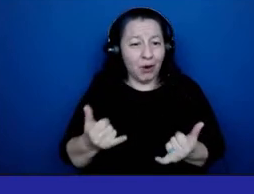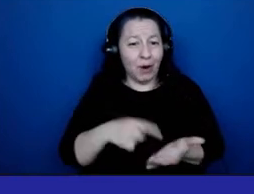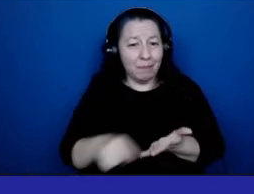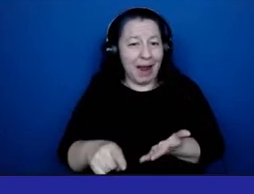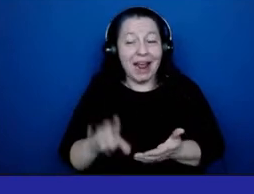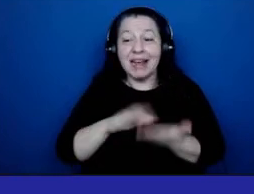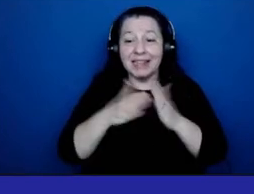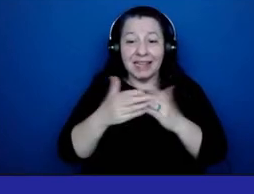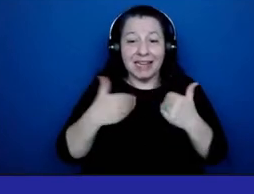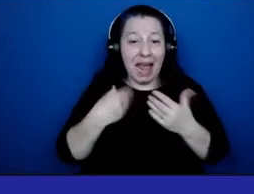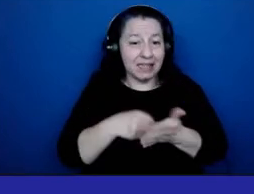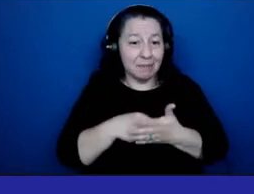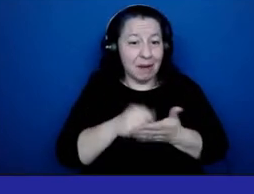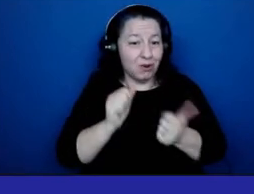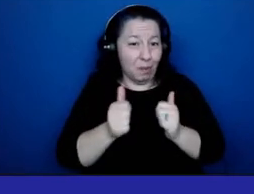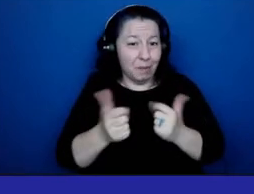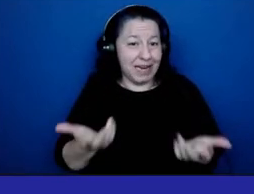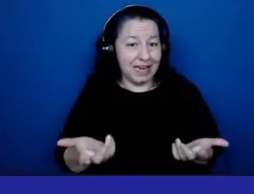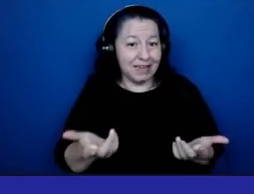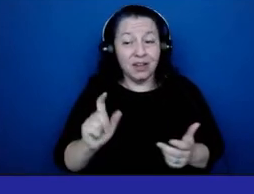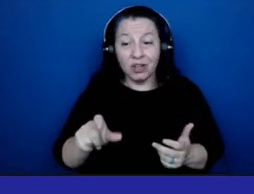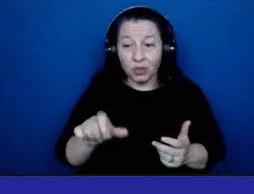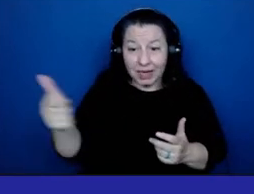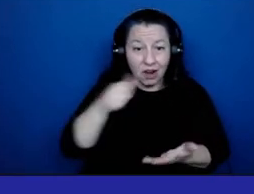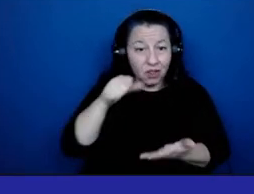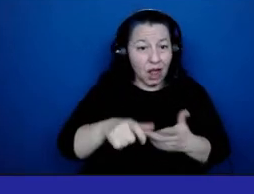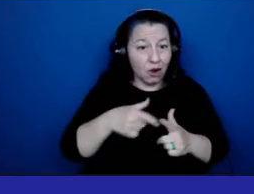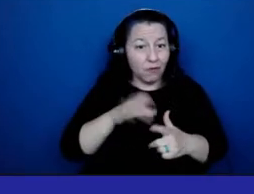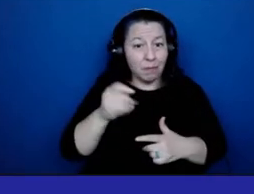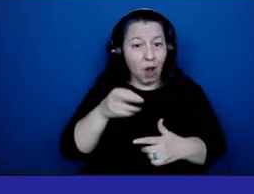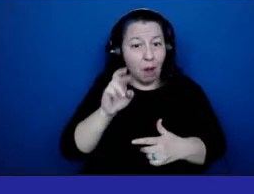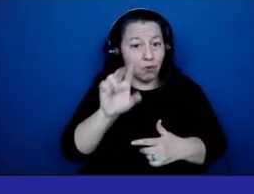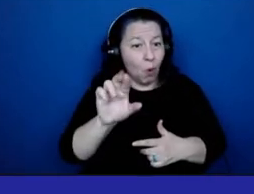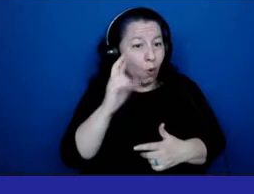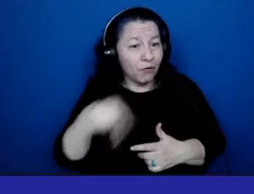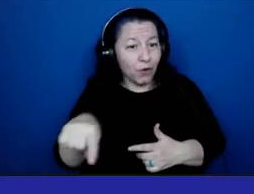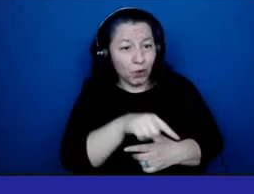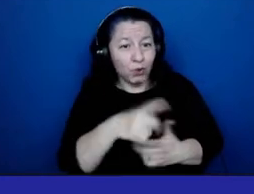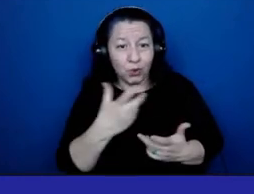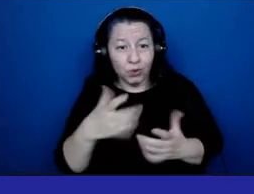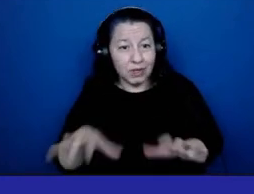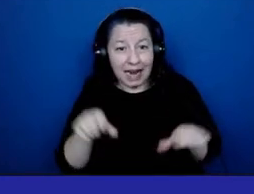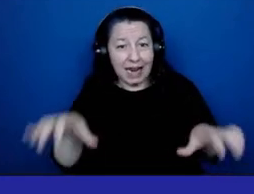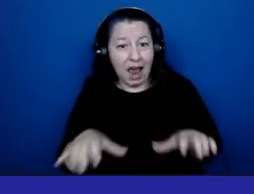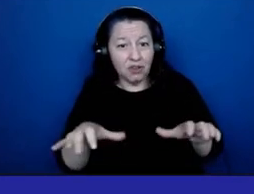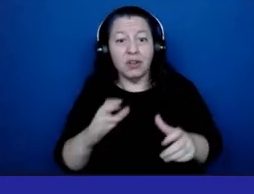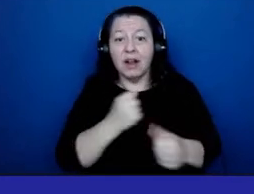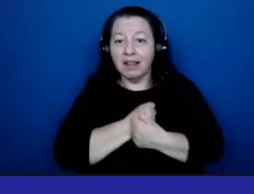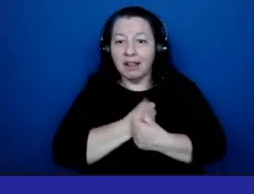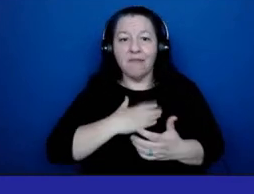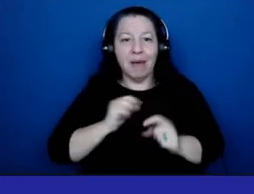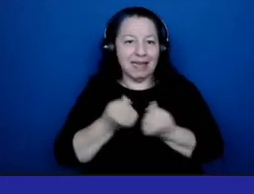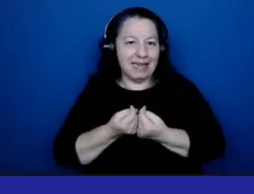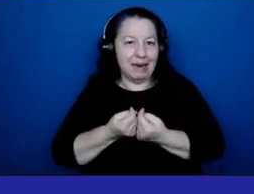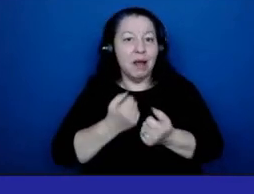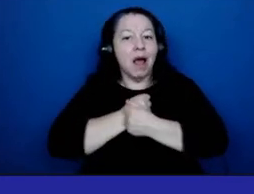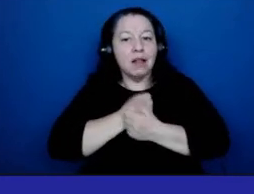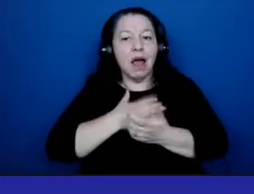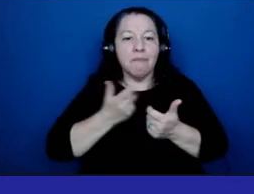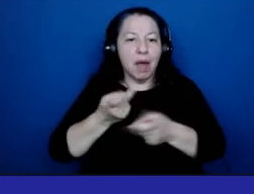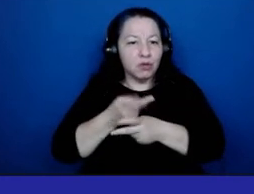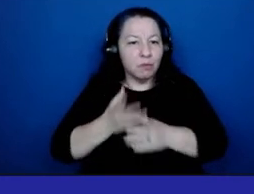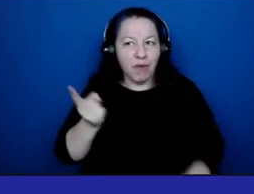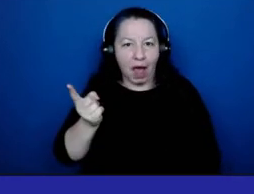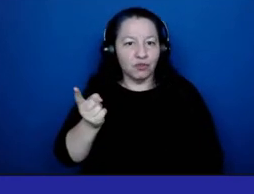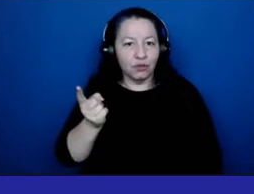the money to compete. I mean, do we need another letter from the comptroller for you to act? I love my team. I love my immediate supervisor.